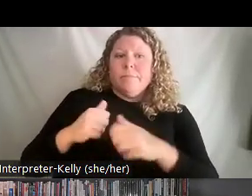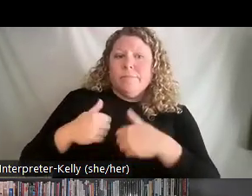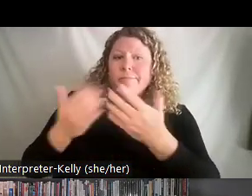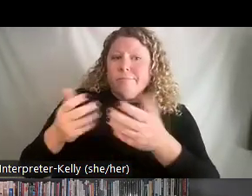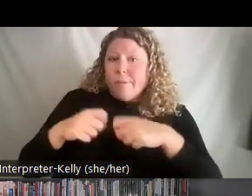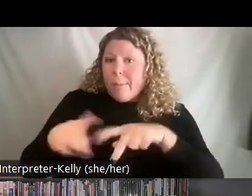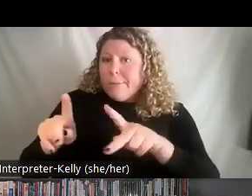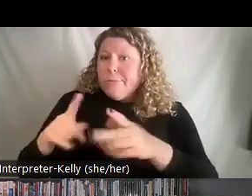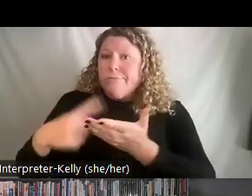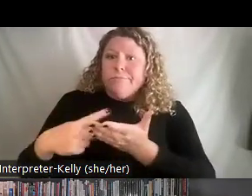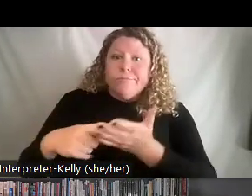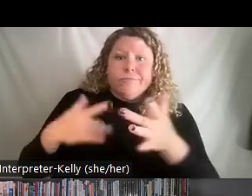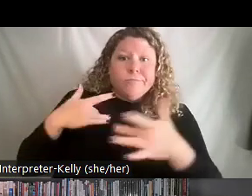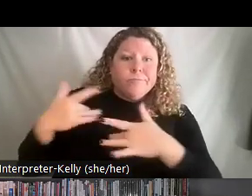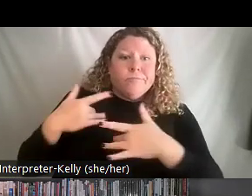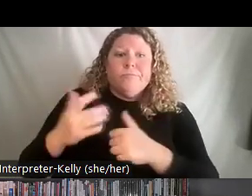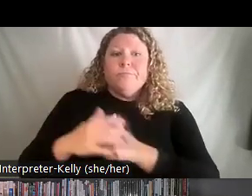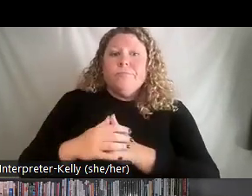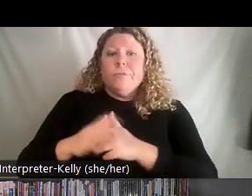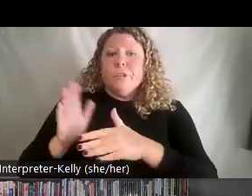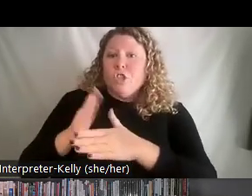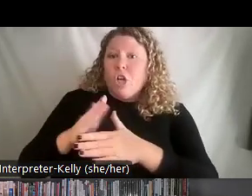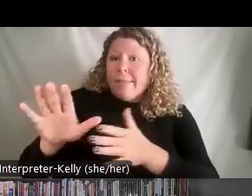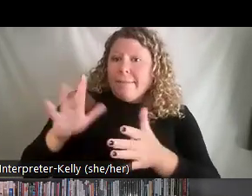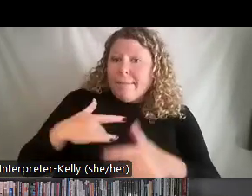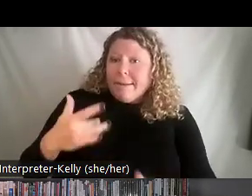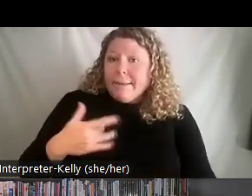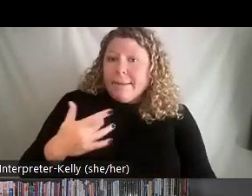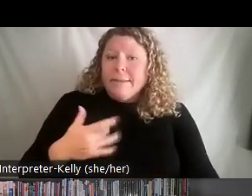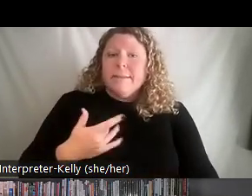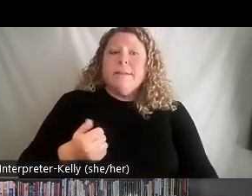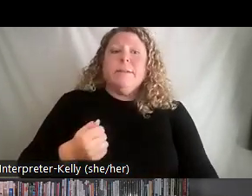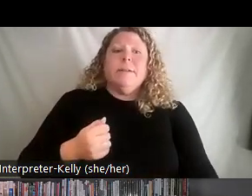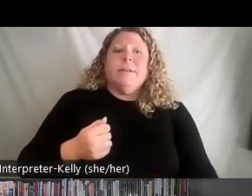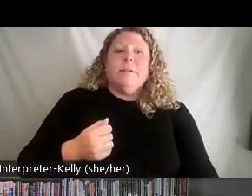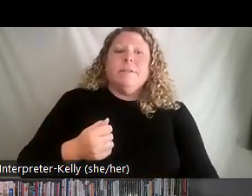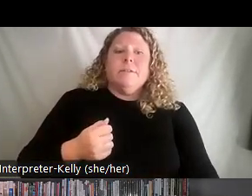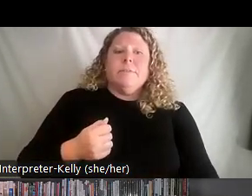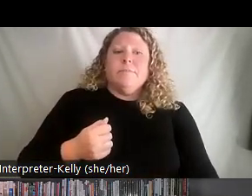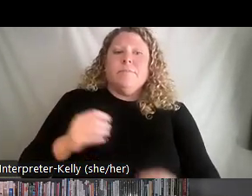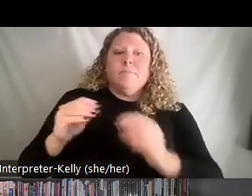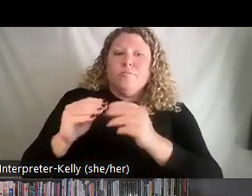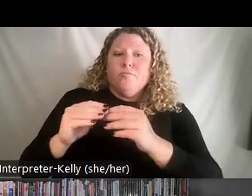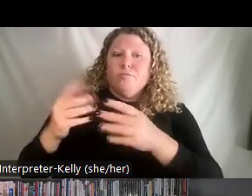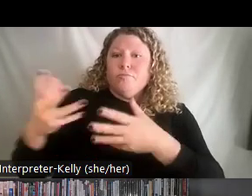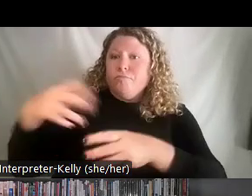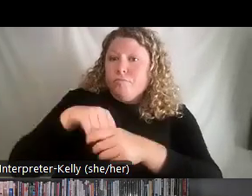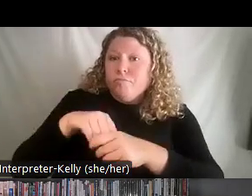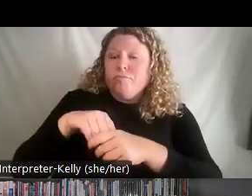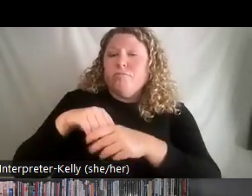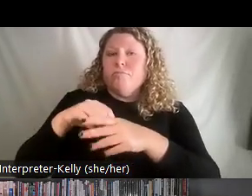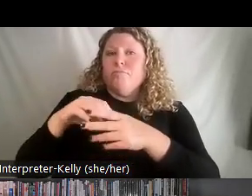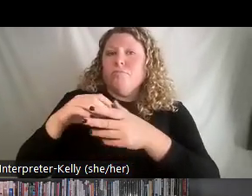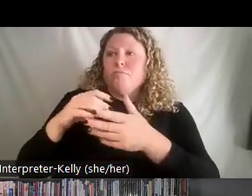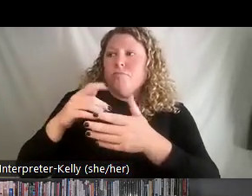concerns, share any feelings they have. Again, we're starting to have more relationship involvement with them to help them to learn, to